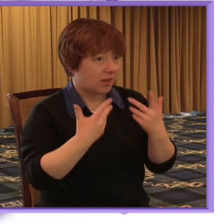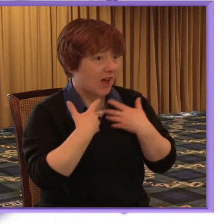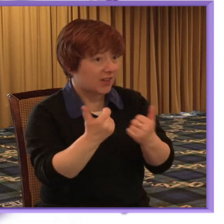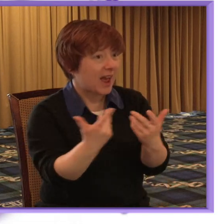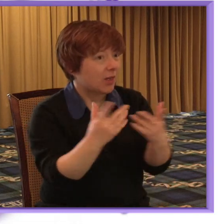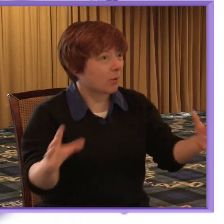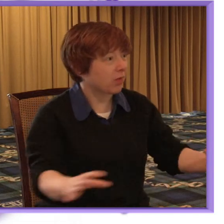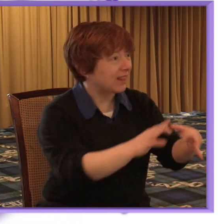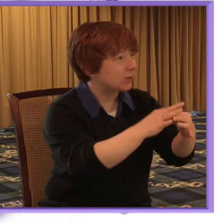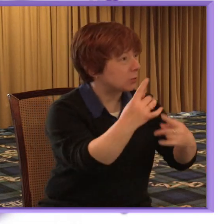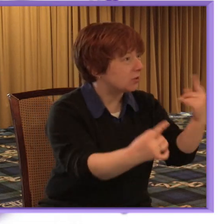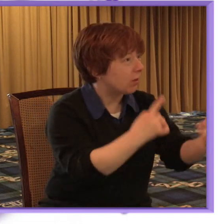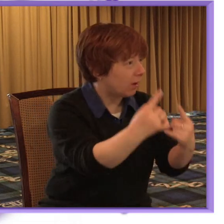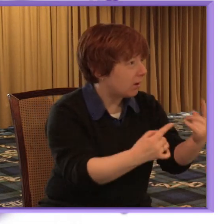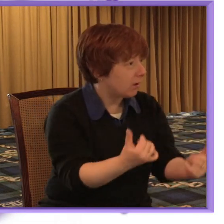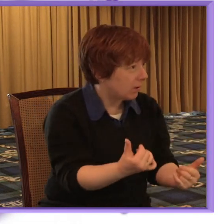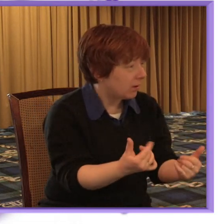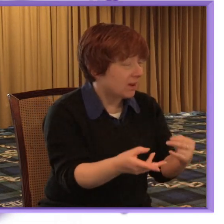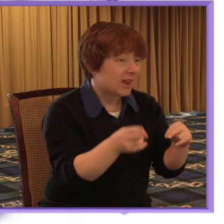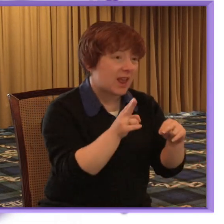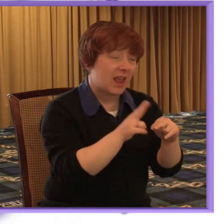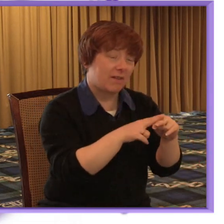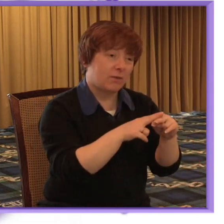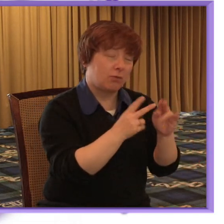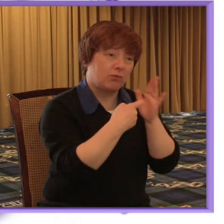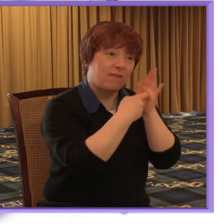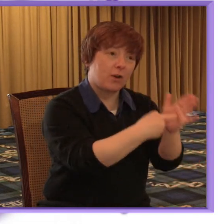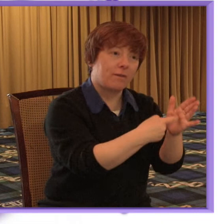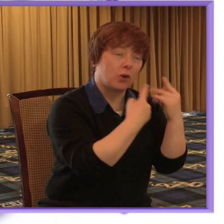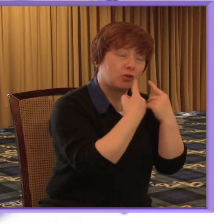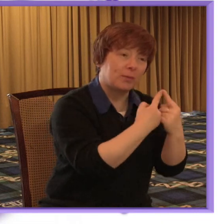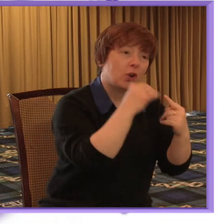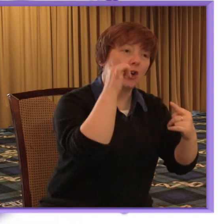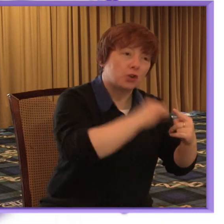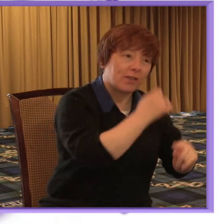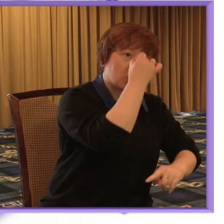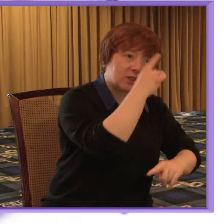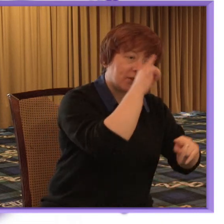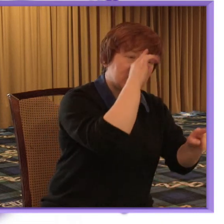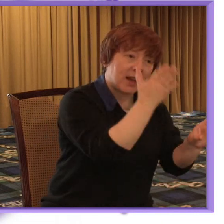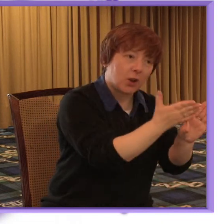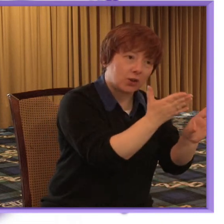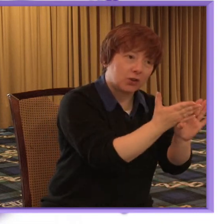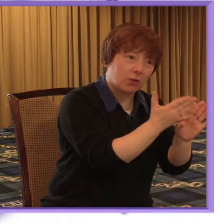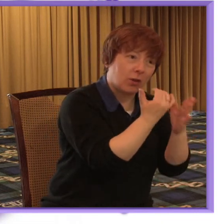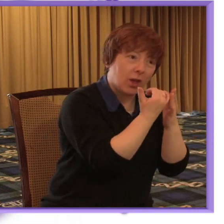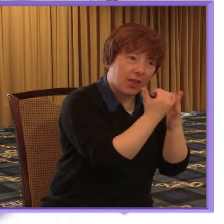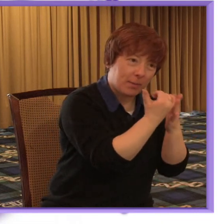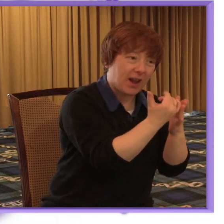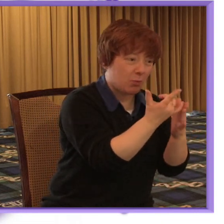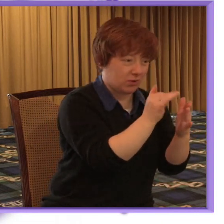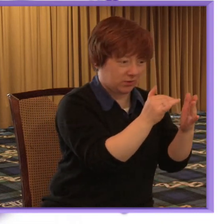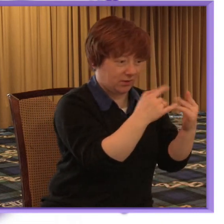prescribe and refer people should for treatment should have an understanding of psychological therapies and have an understanding of local provision